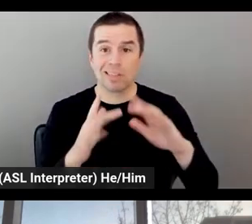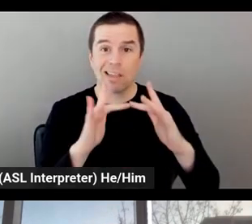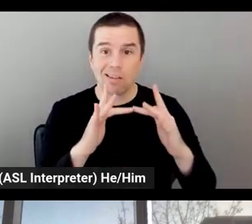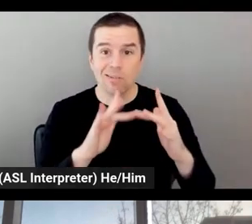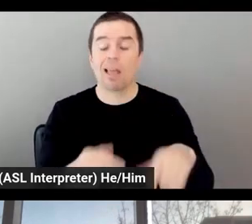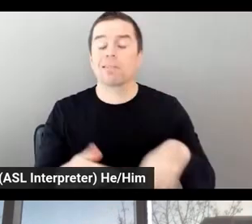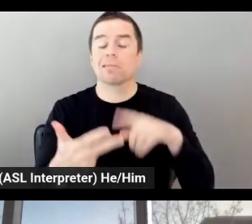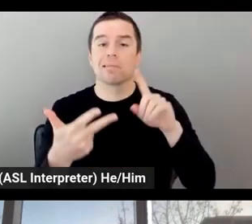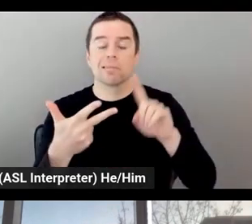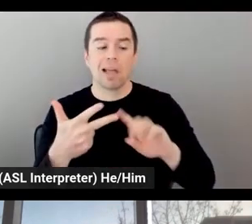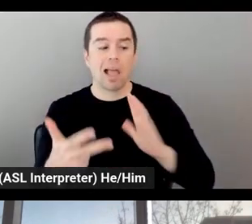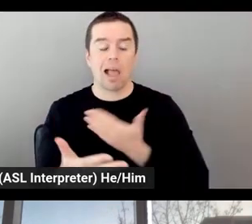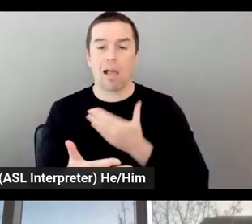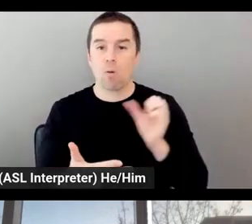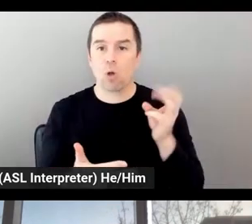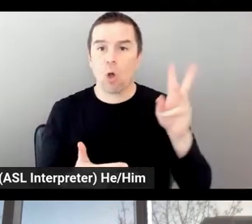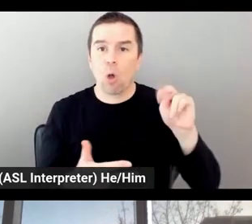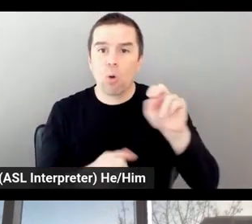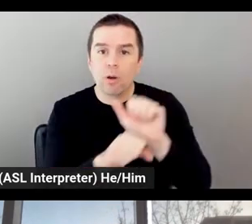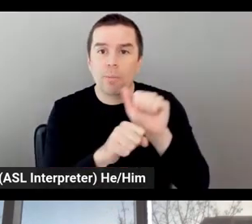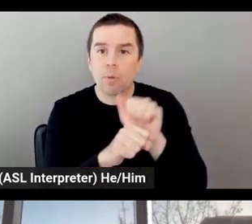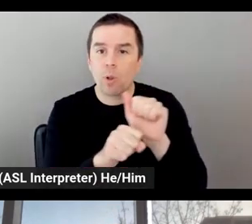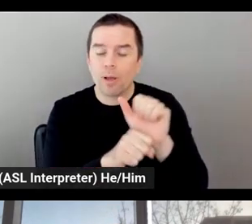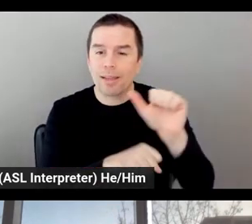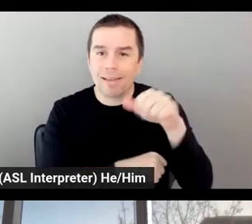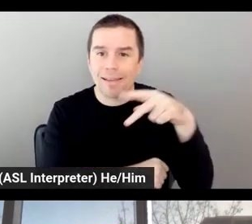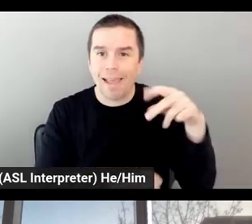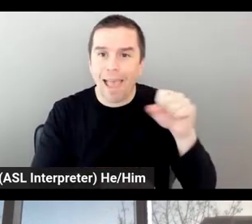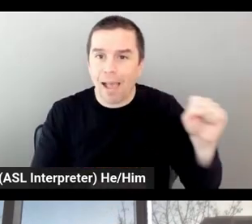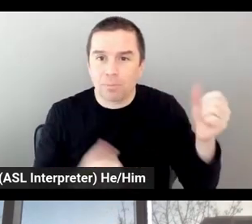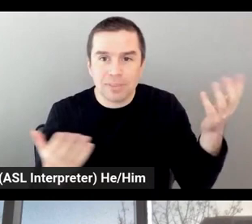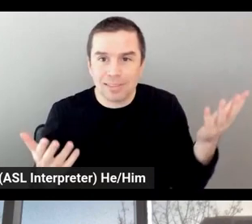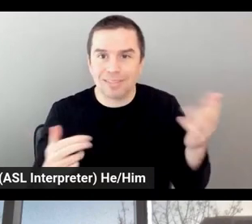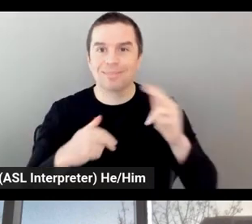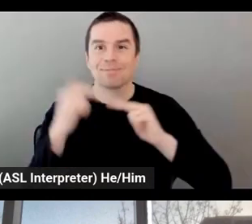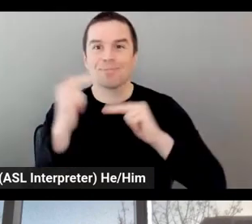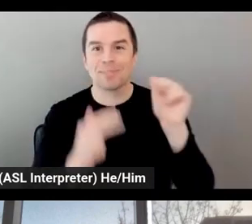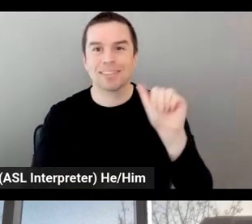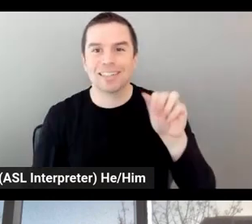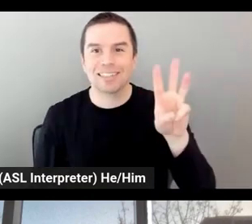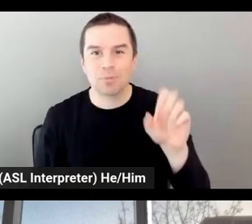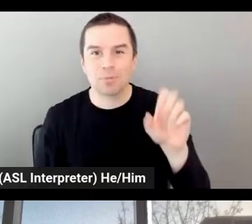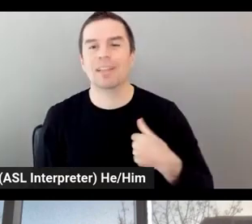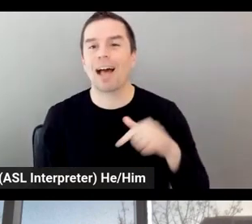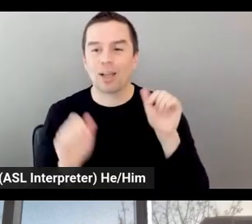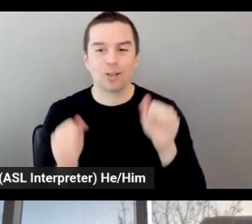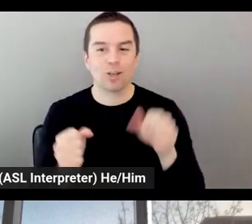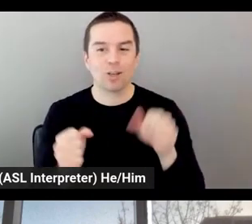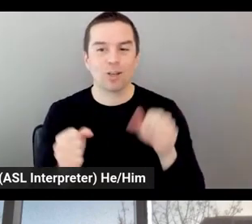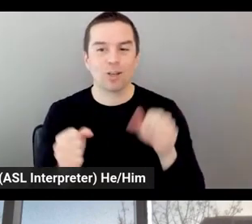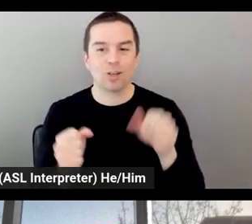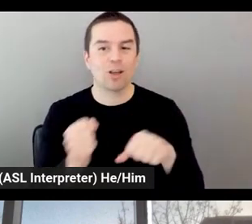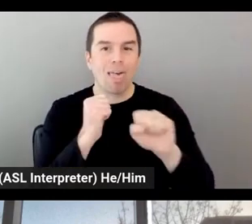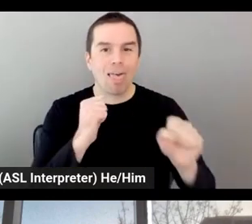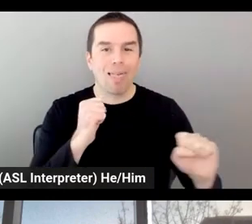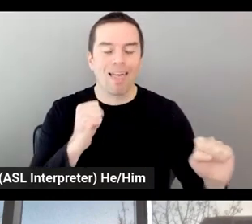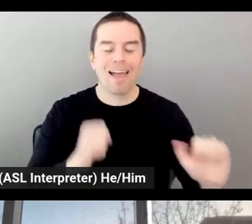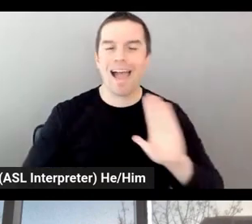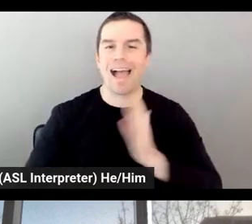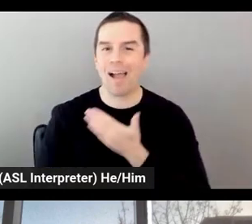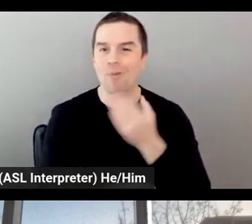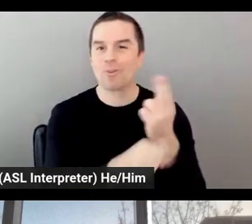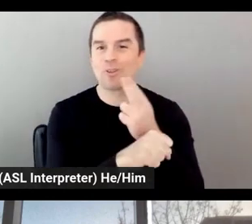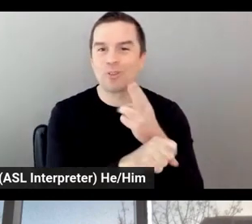don't know. I can go on for really a lot of other use cases. We are building our CICD